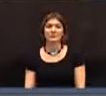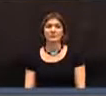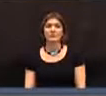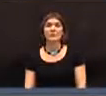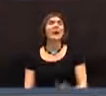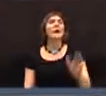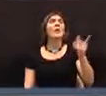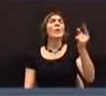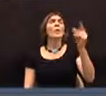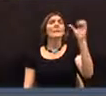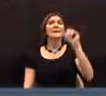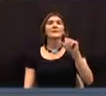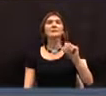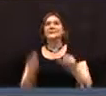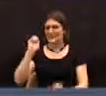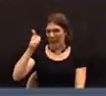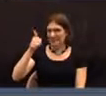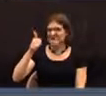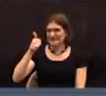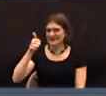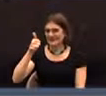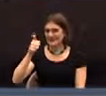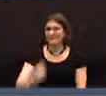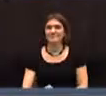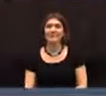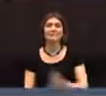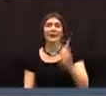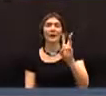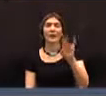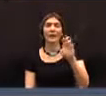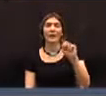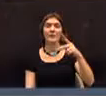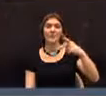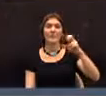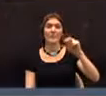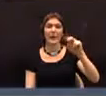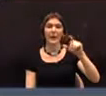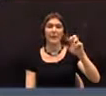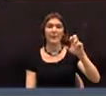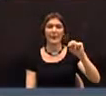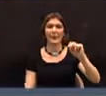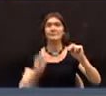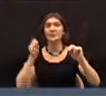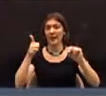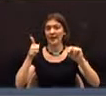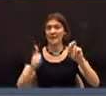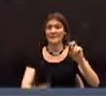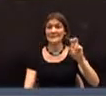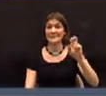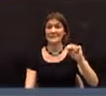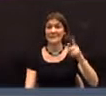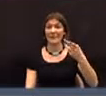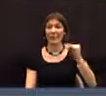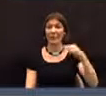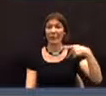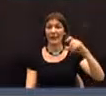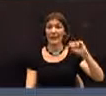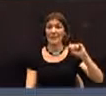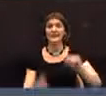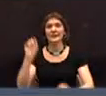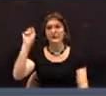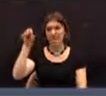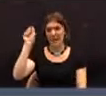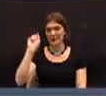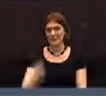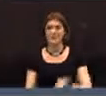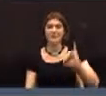Again, please. Yay. Thank you. William Penniman. Yay. Steven Phillips. Yes.